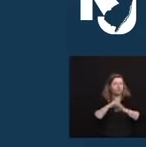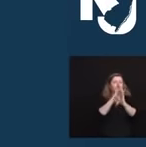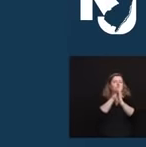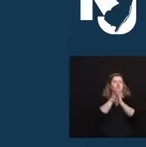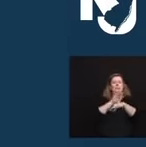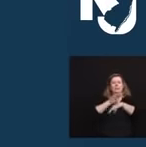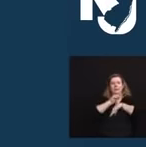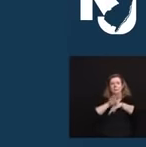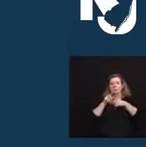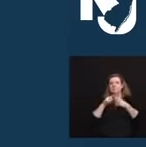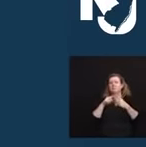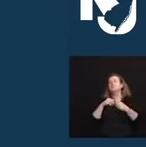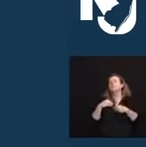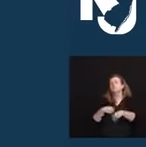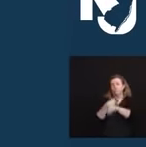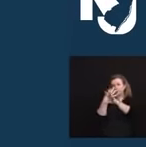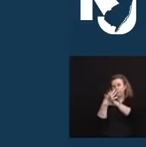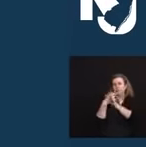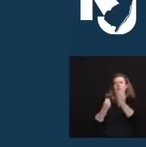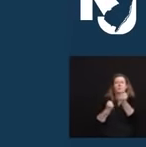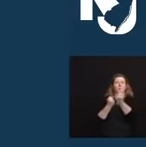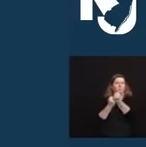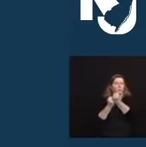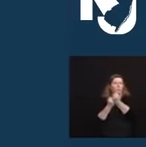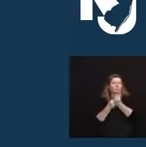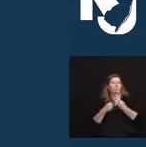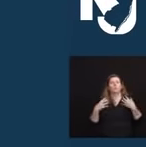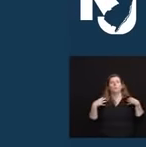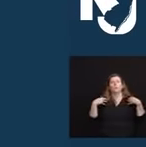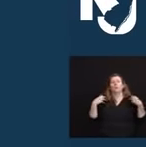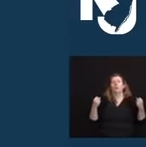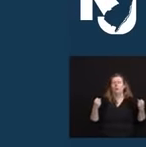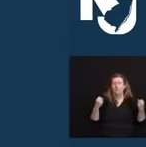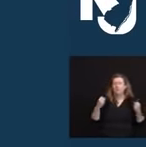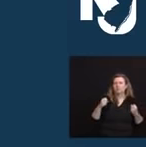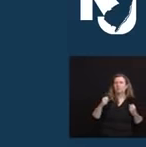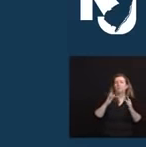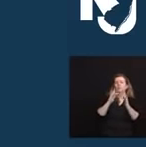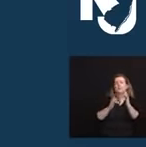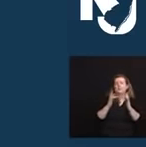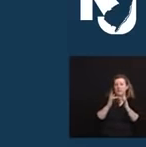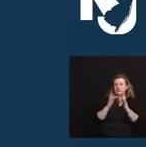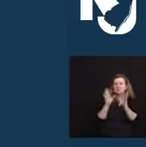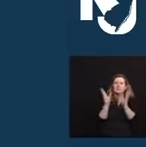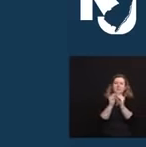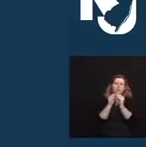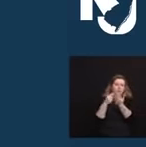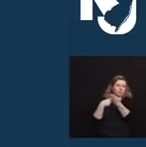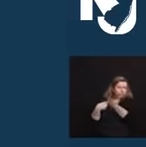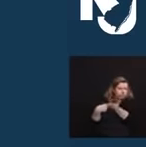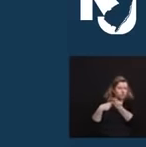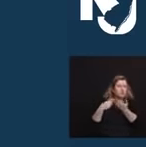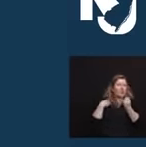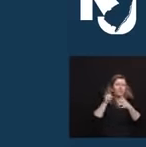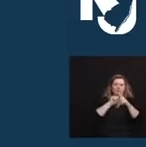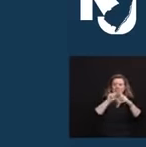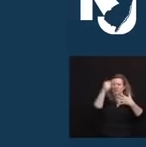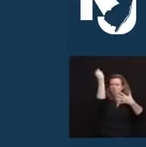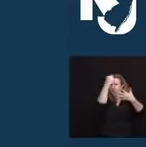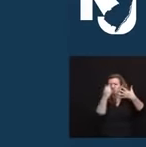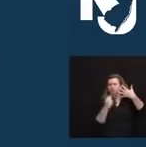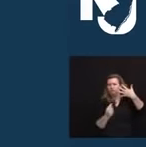Again, the number is that one, 833-416-8773. Or you can visit online